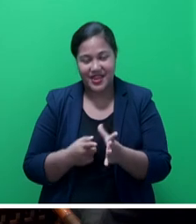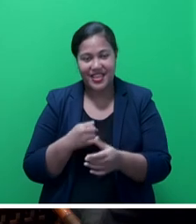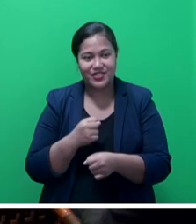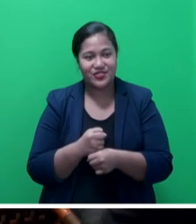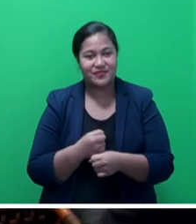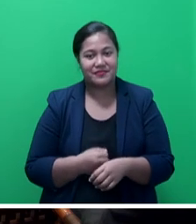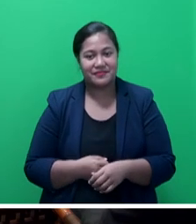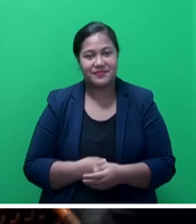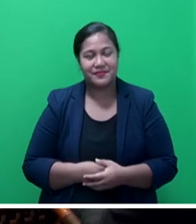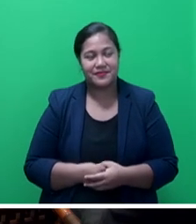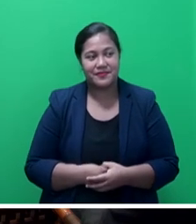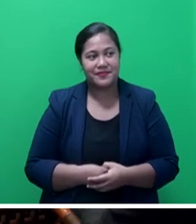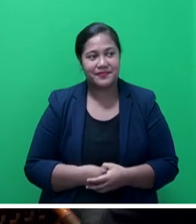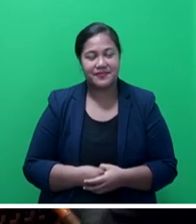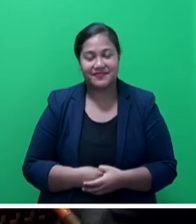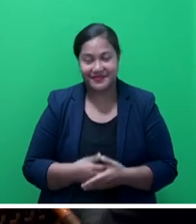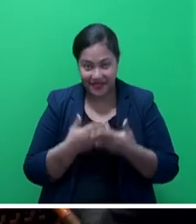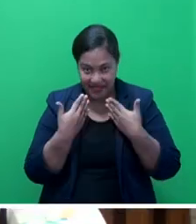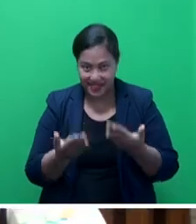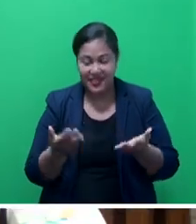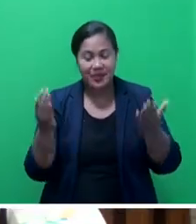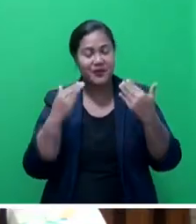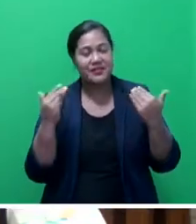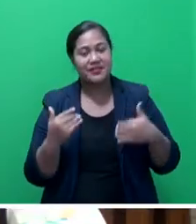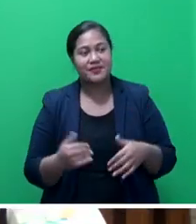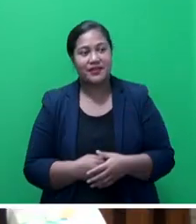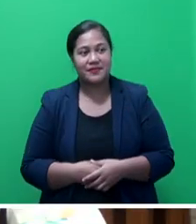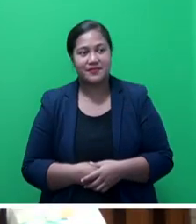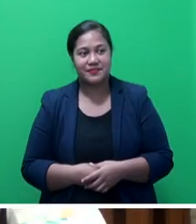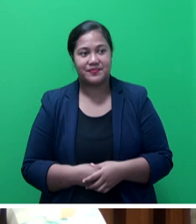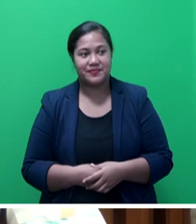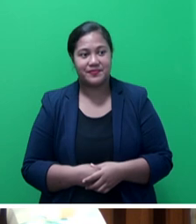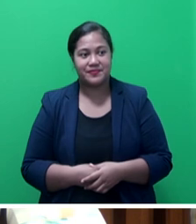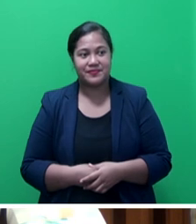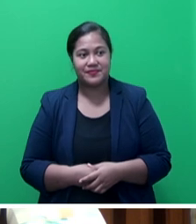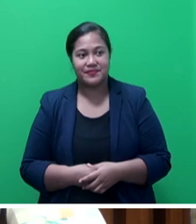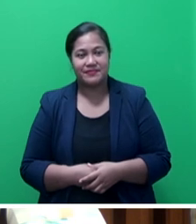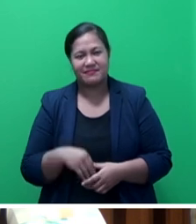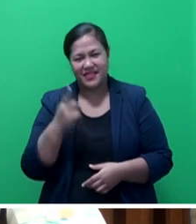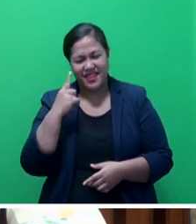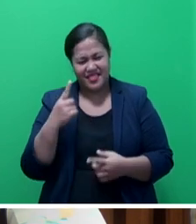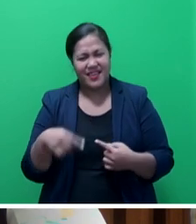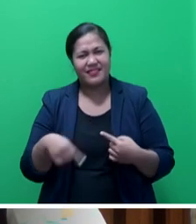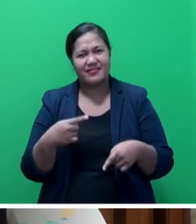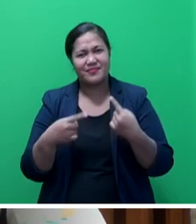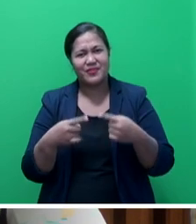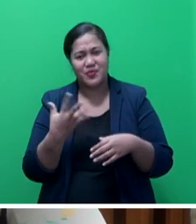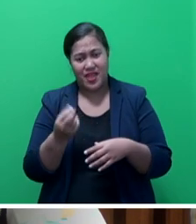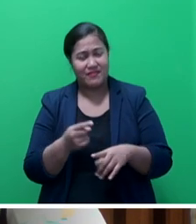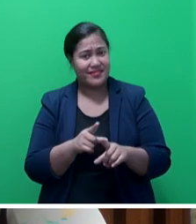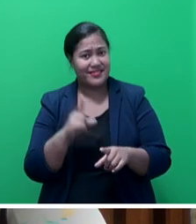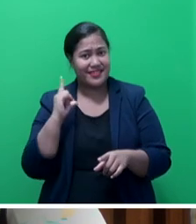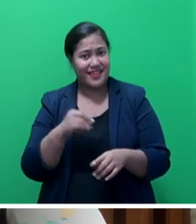You have the floor, sir. Thank you, Mr. Speaker, sir. I think in the debate or discussions we had yesterday afternoon,